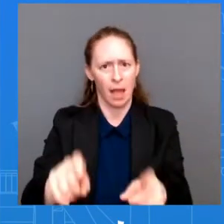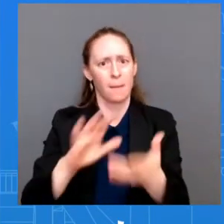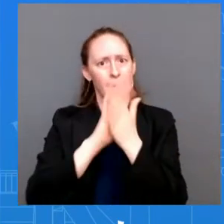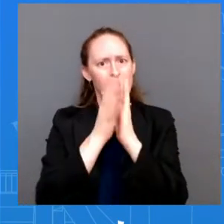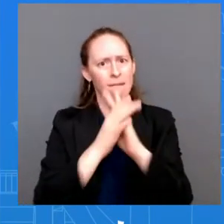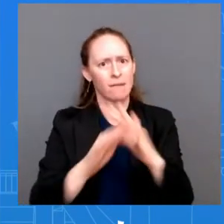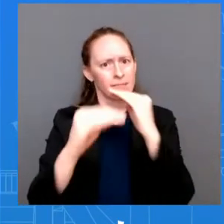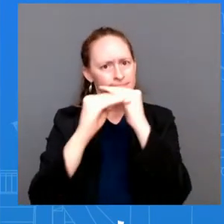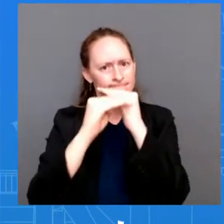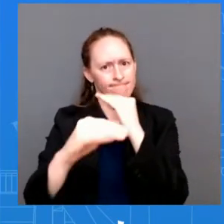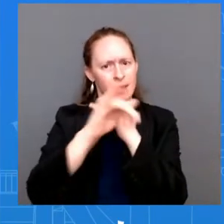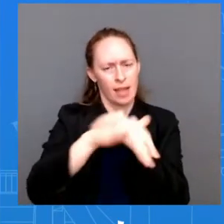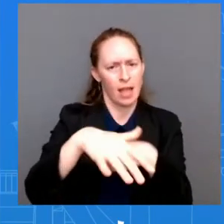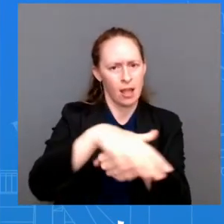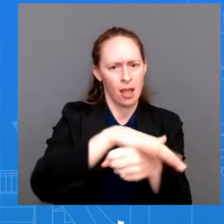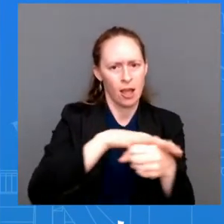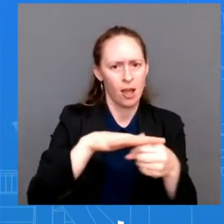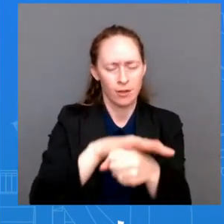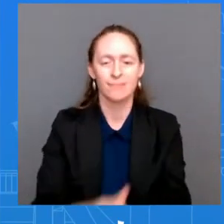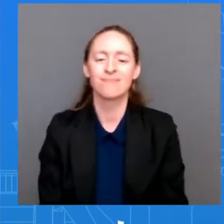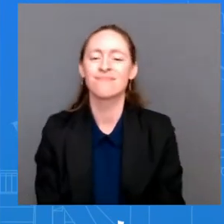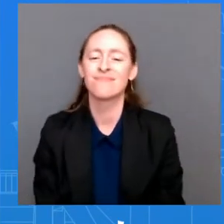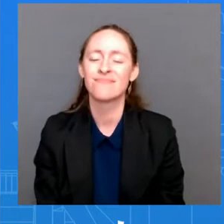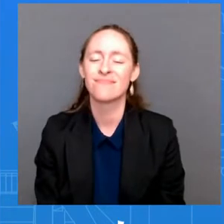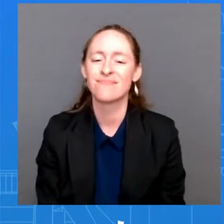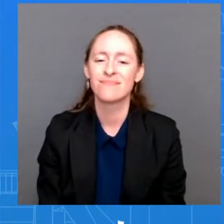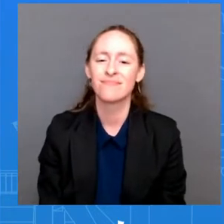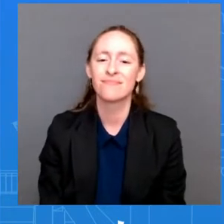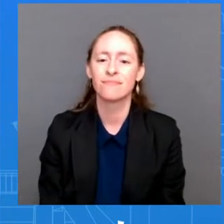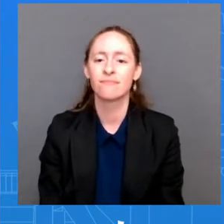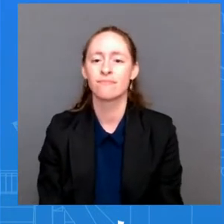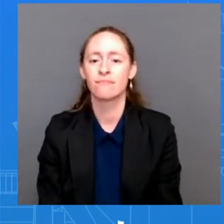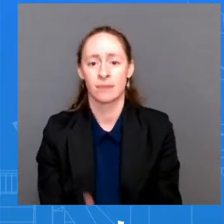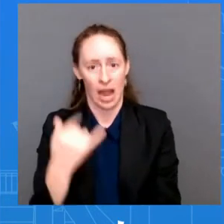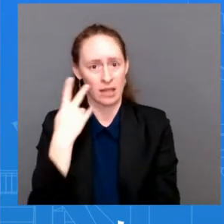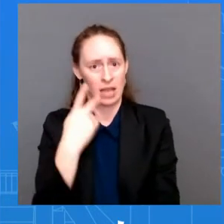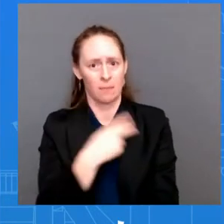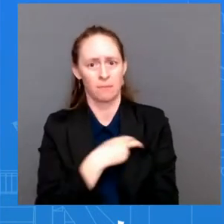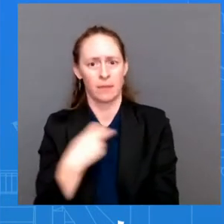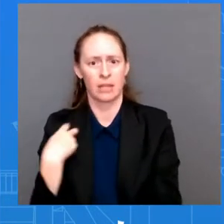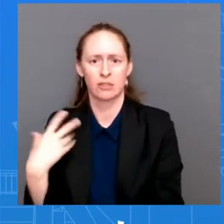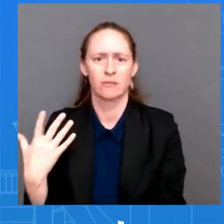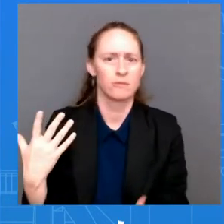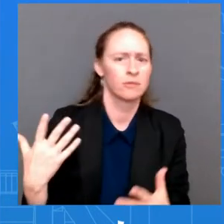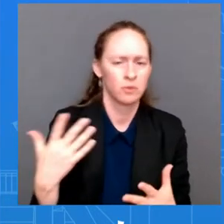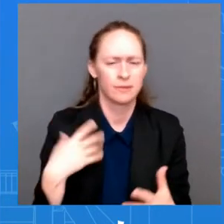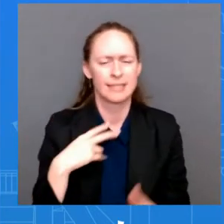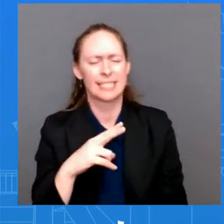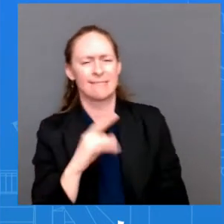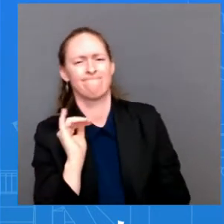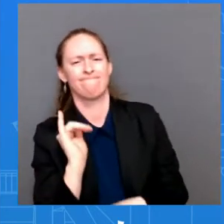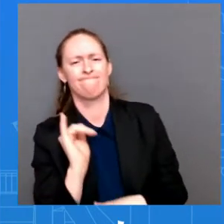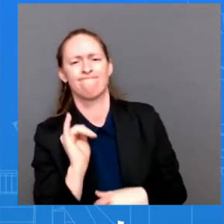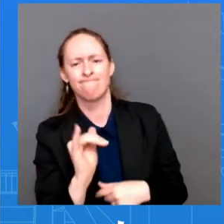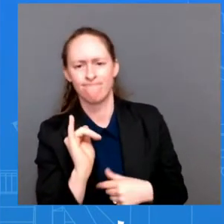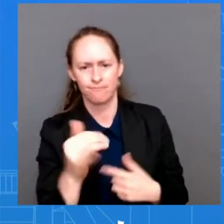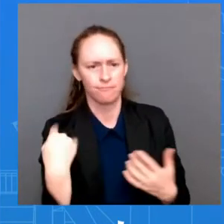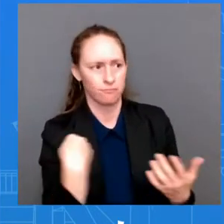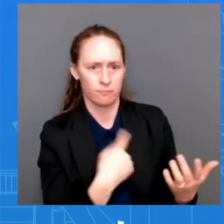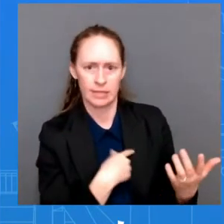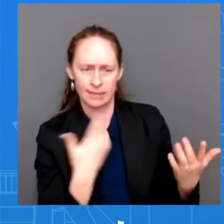inflammatory rhetoric and disinformation in the coming days. United States, by contrast, will act with transparency.